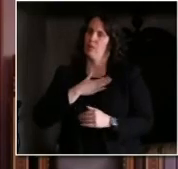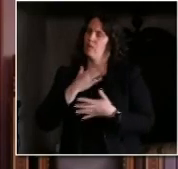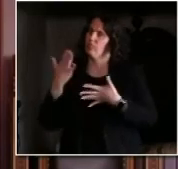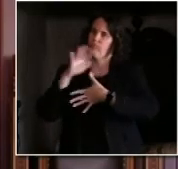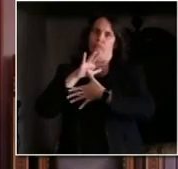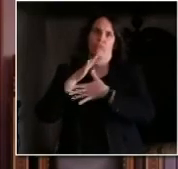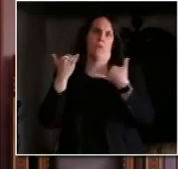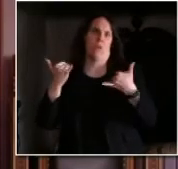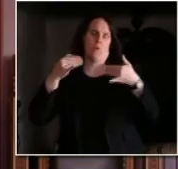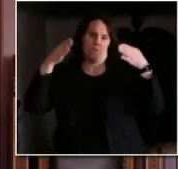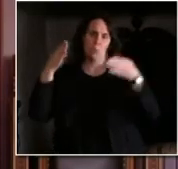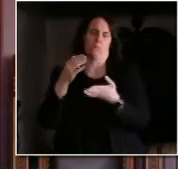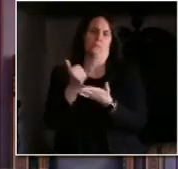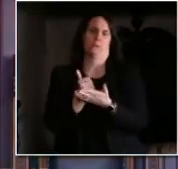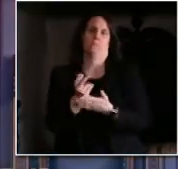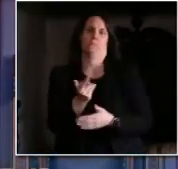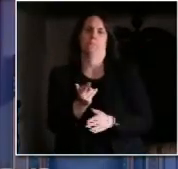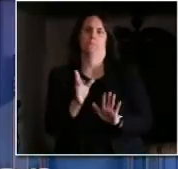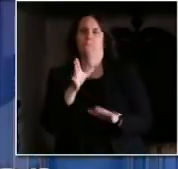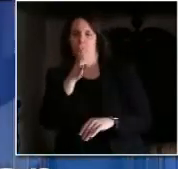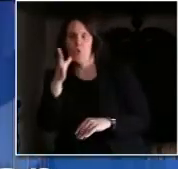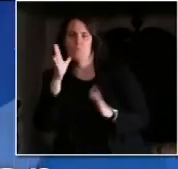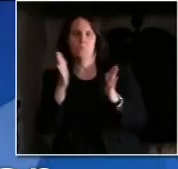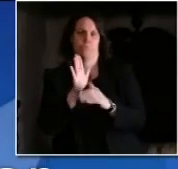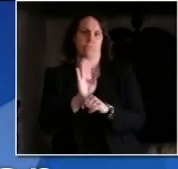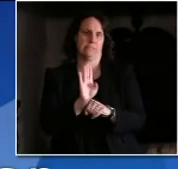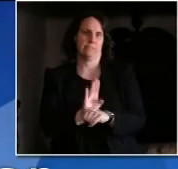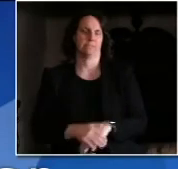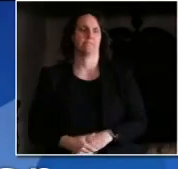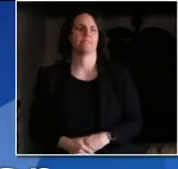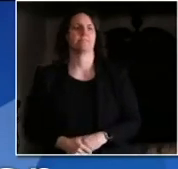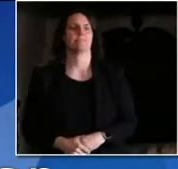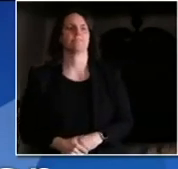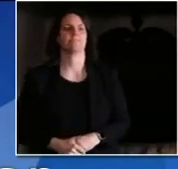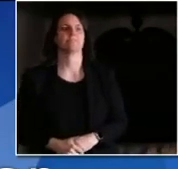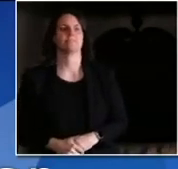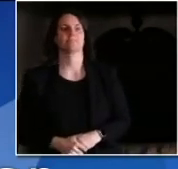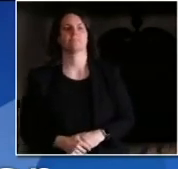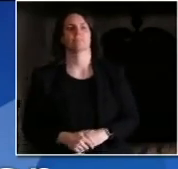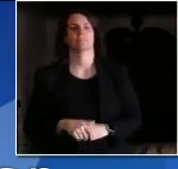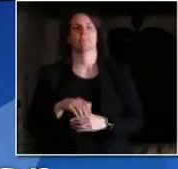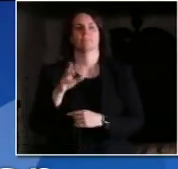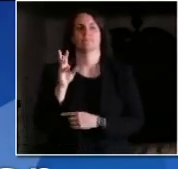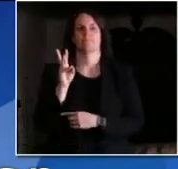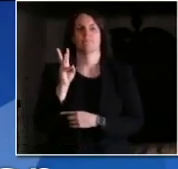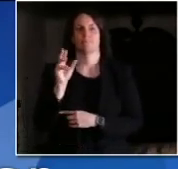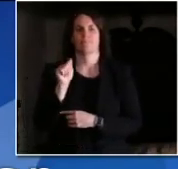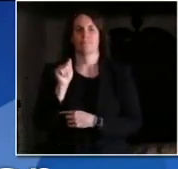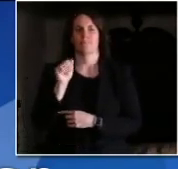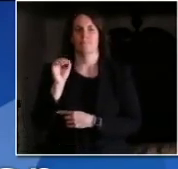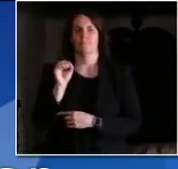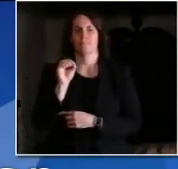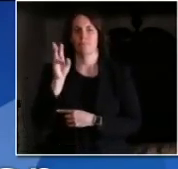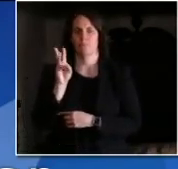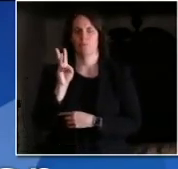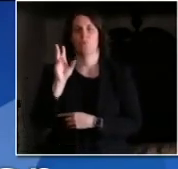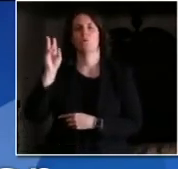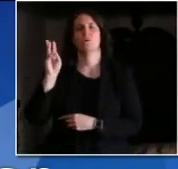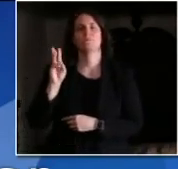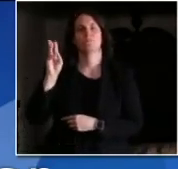consideration thank you Eric now to WAOW TV in Wausau WAOW